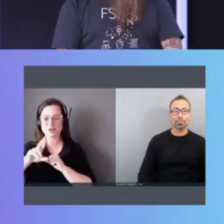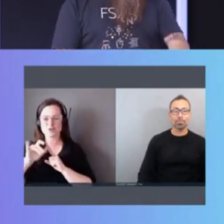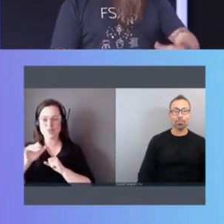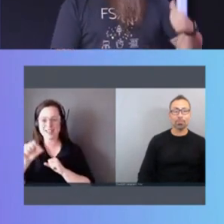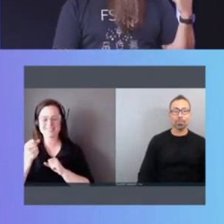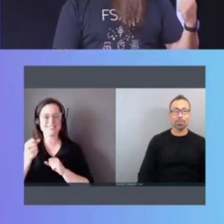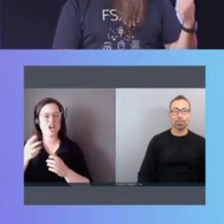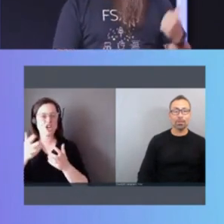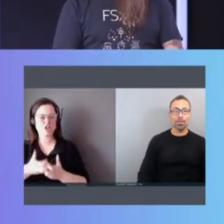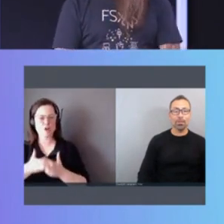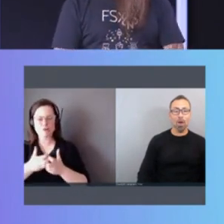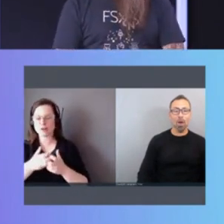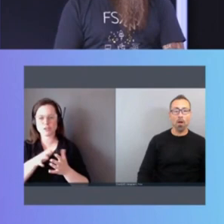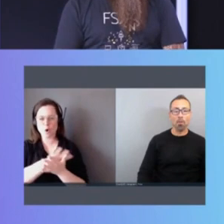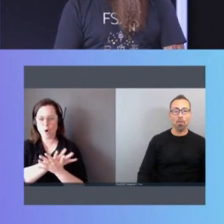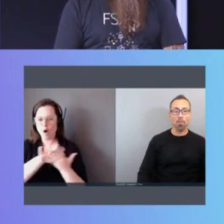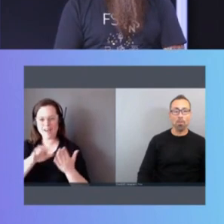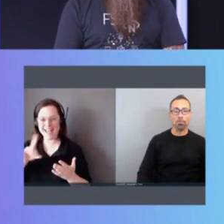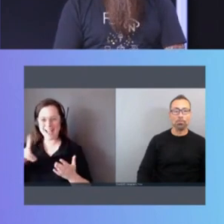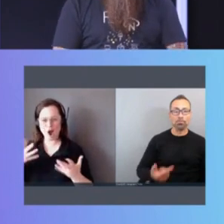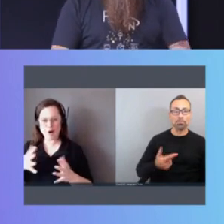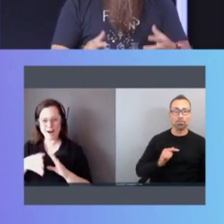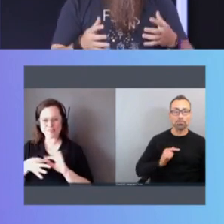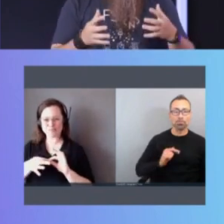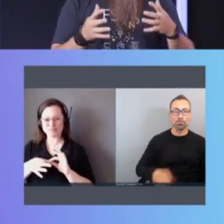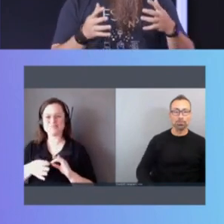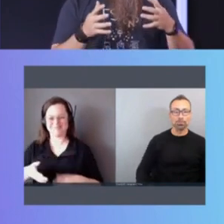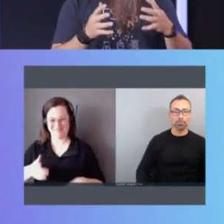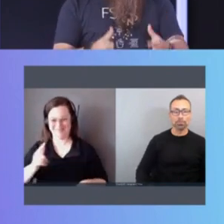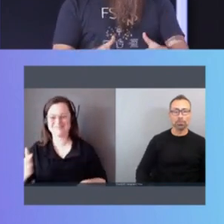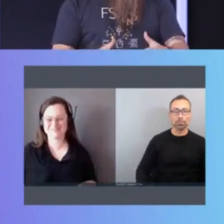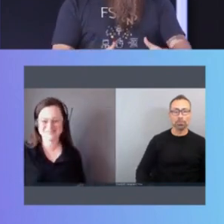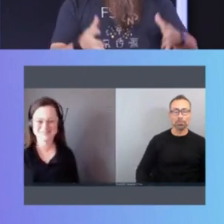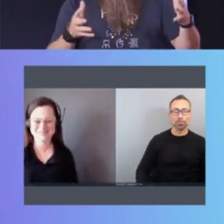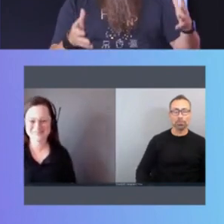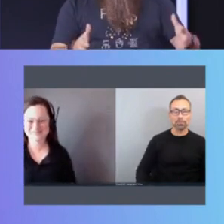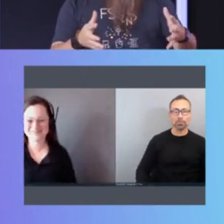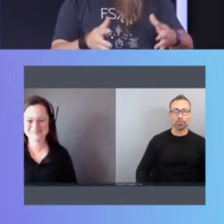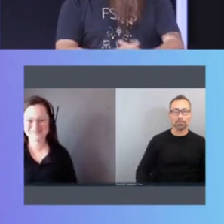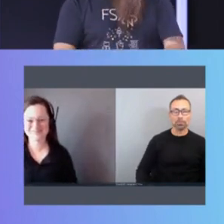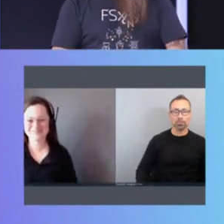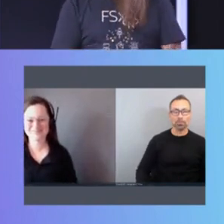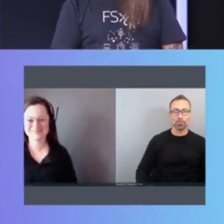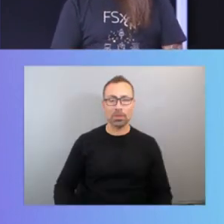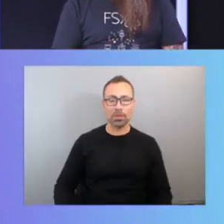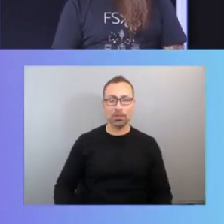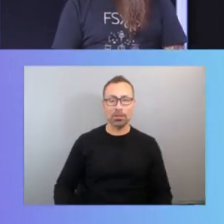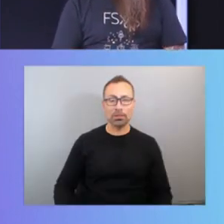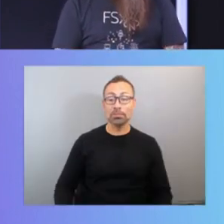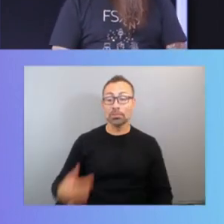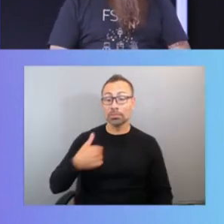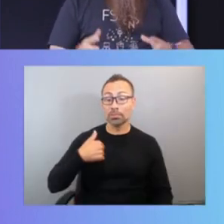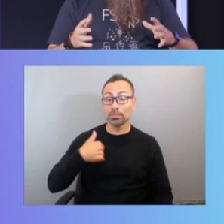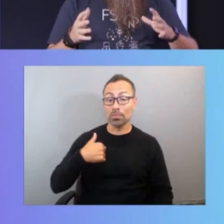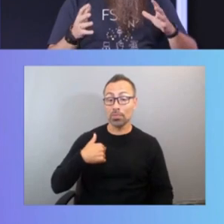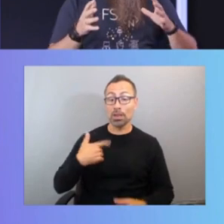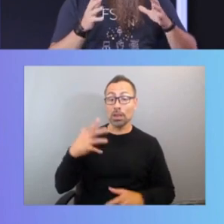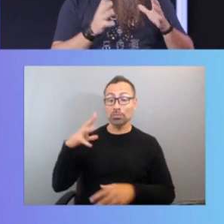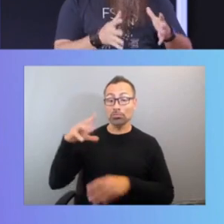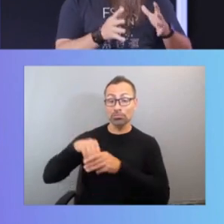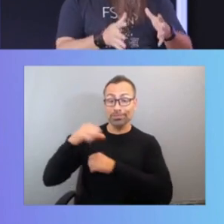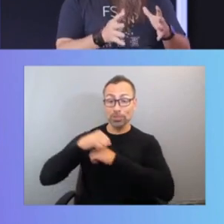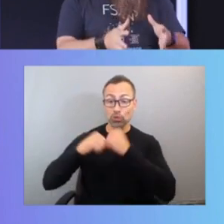that stuff that Ed was talking about a little bit ago. Right. And that was my bread and butter. I am an infrastructure dinosaur. I,